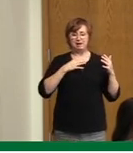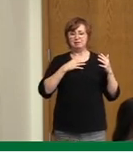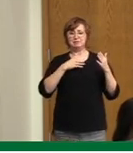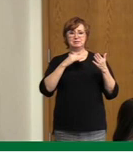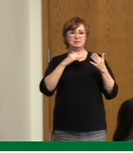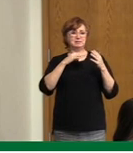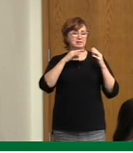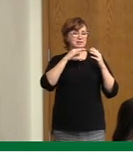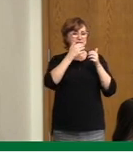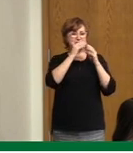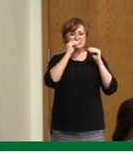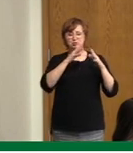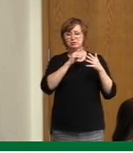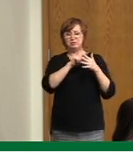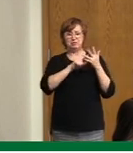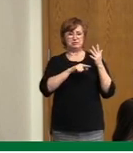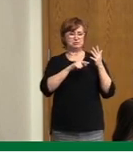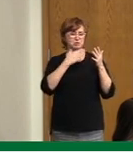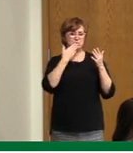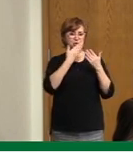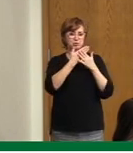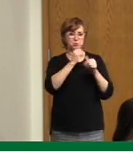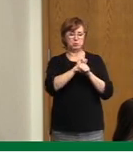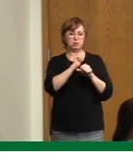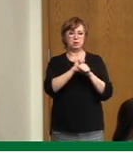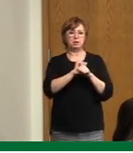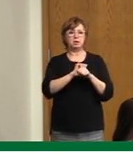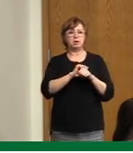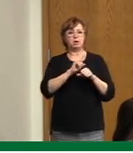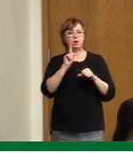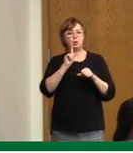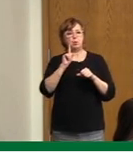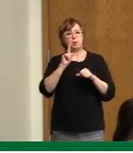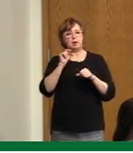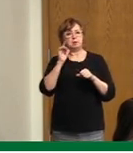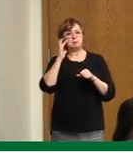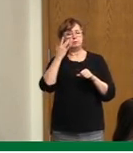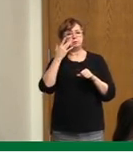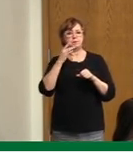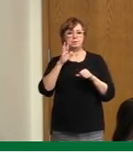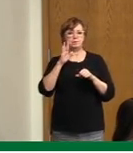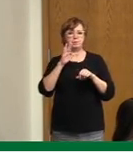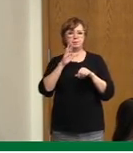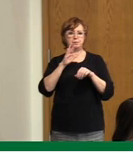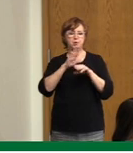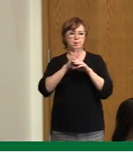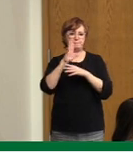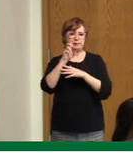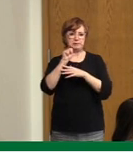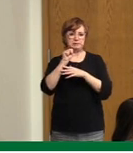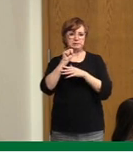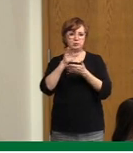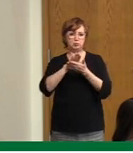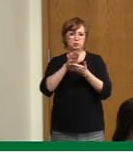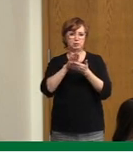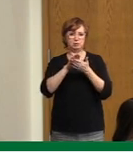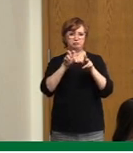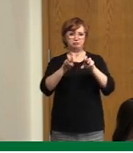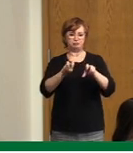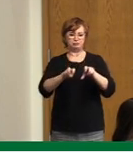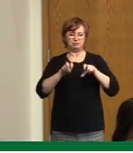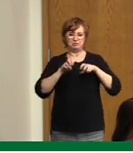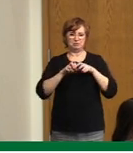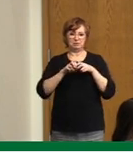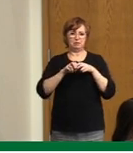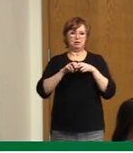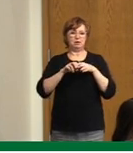or in a classroom, and especially in a school bus where mass use, for example, was not consistent. So, again, we're getting really important information about